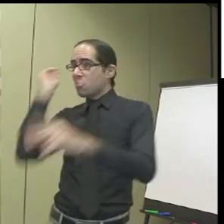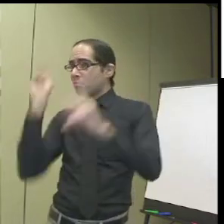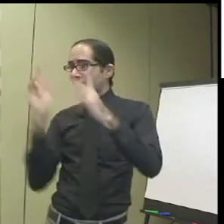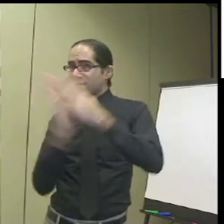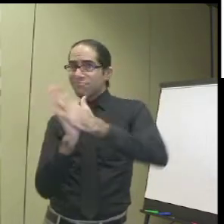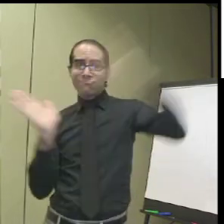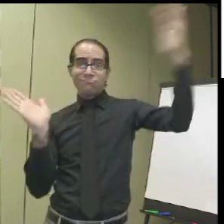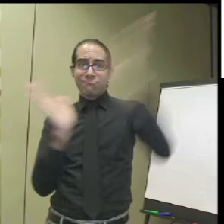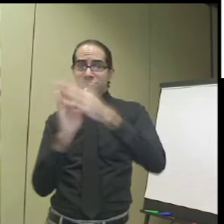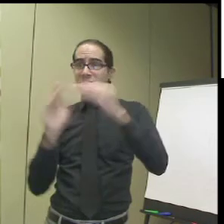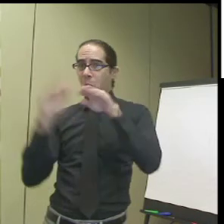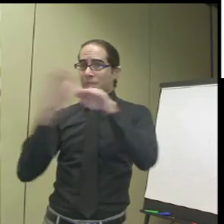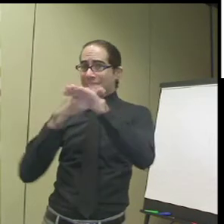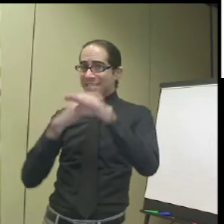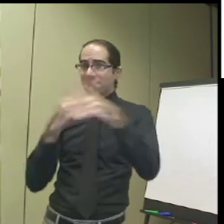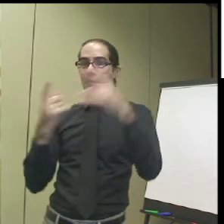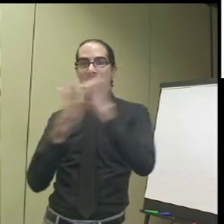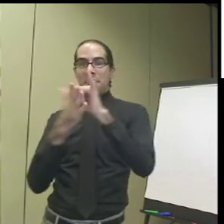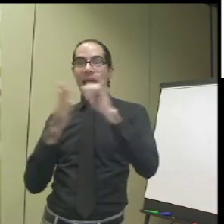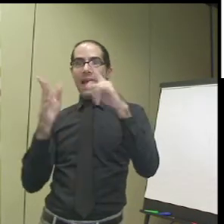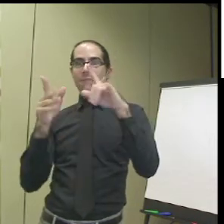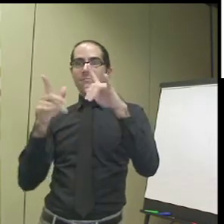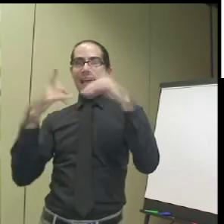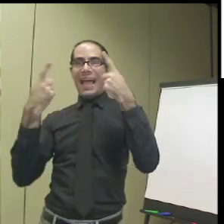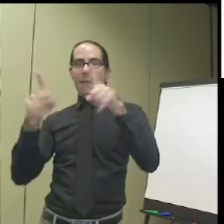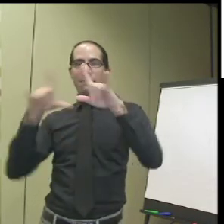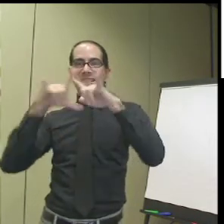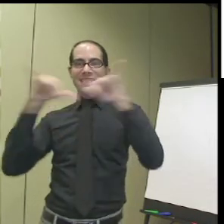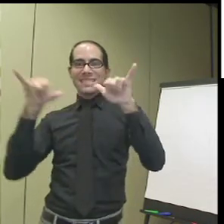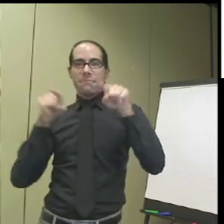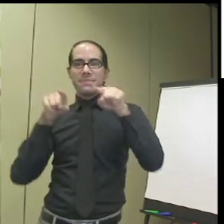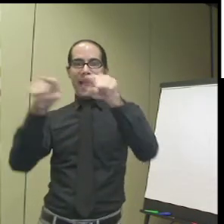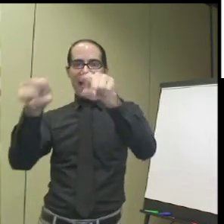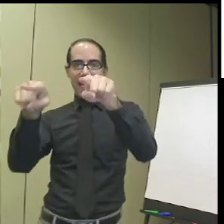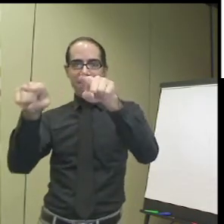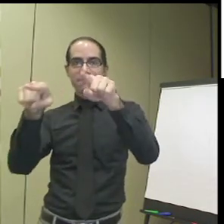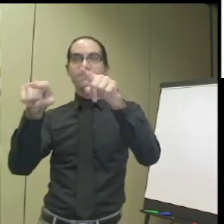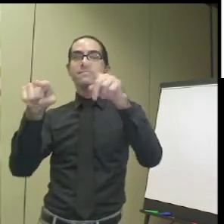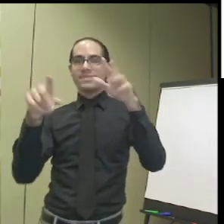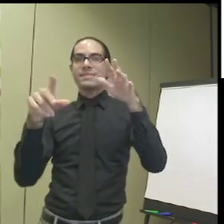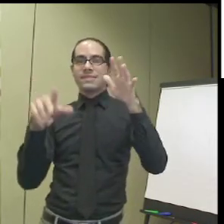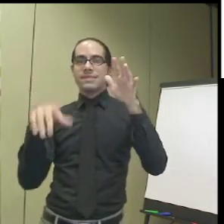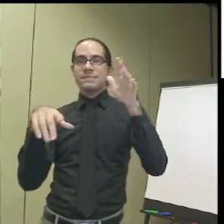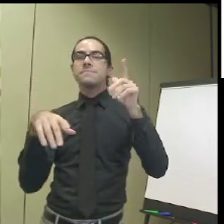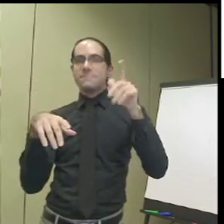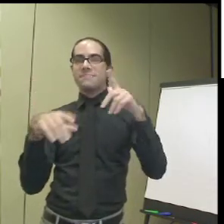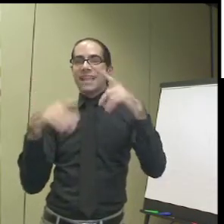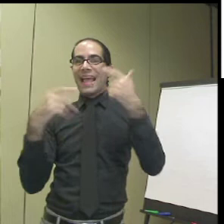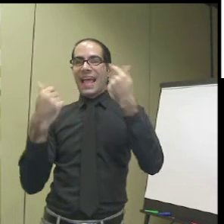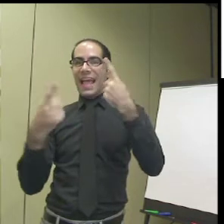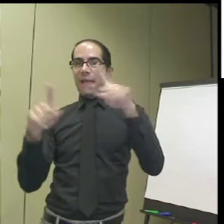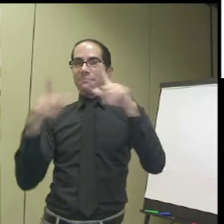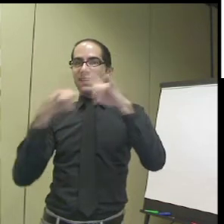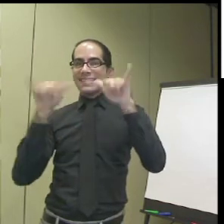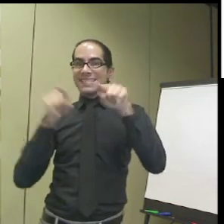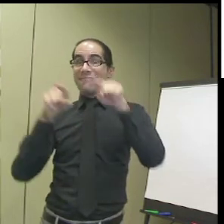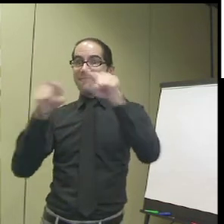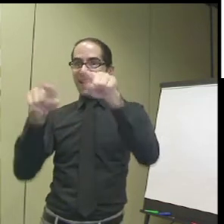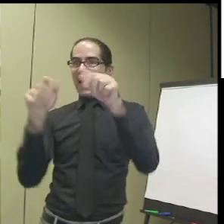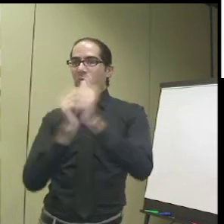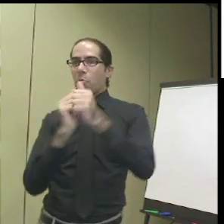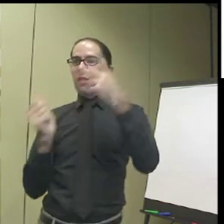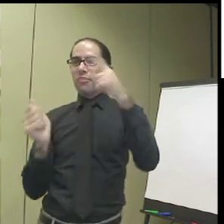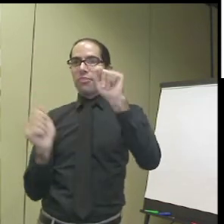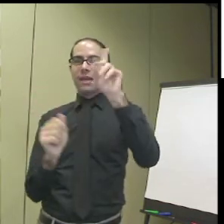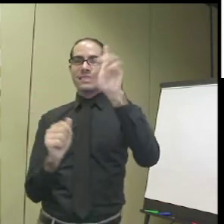Not just those who are wealthy. But people who are not. So they can all view it at